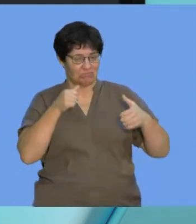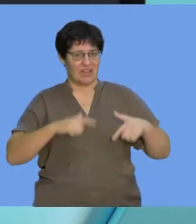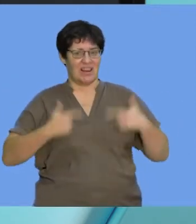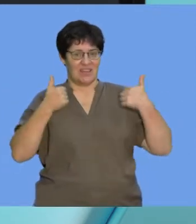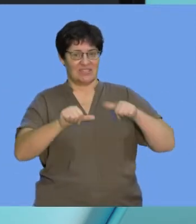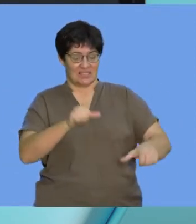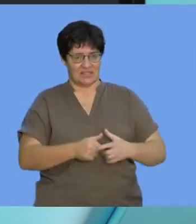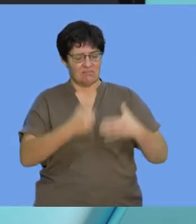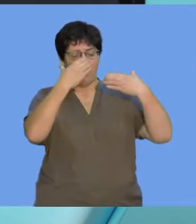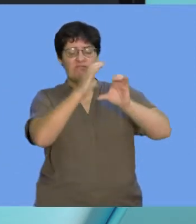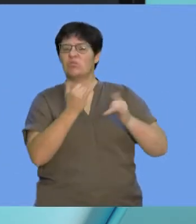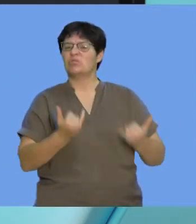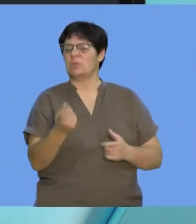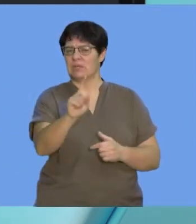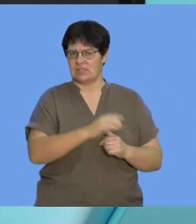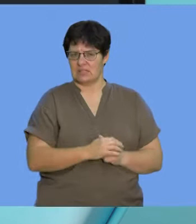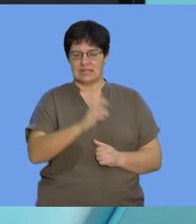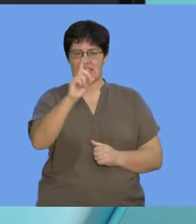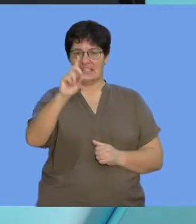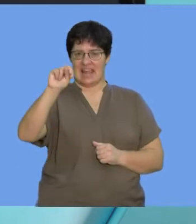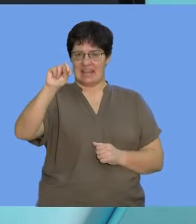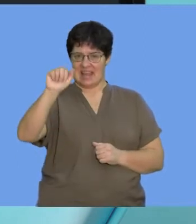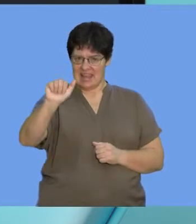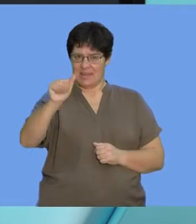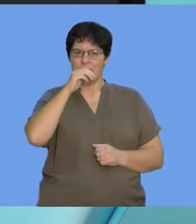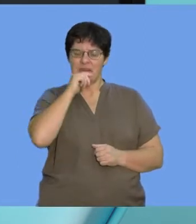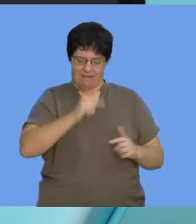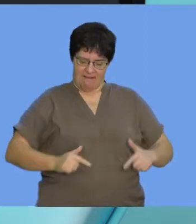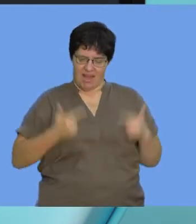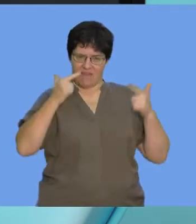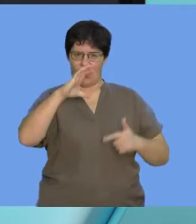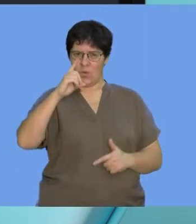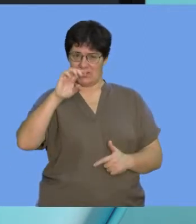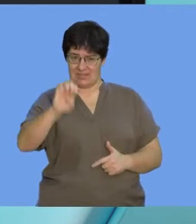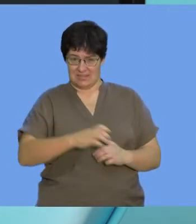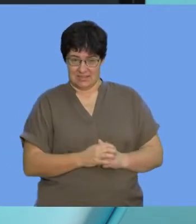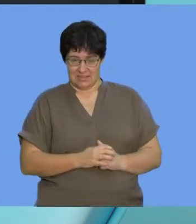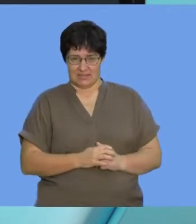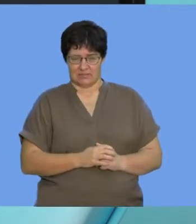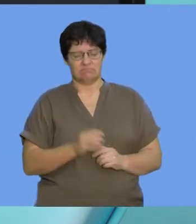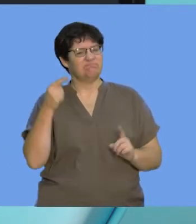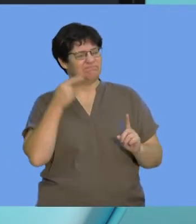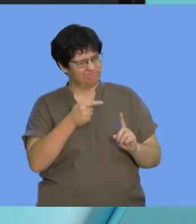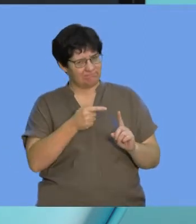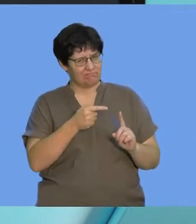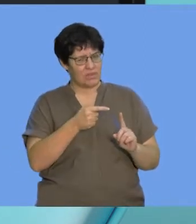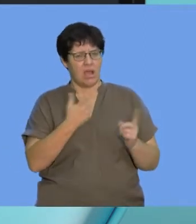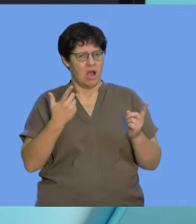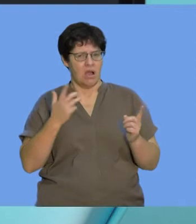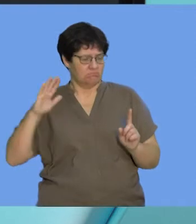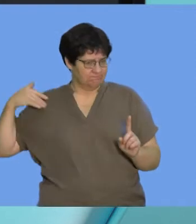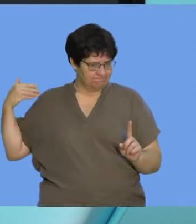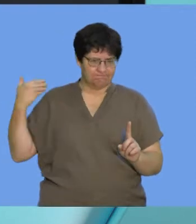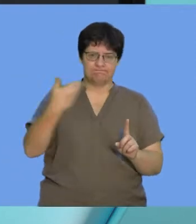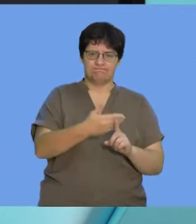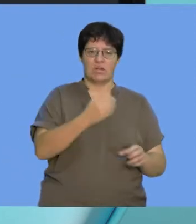Today we're focusing on DNA and the code of life. This is a topic that you often would have discussed all the way